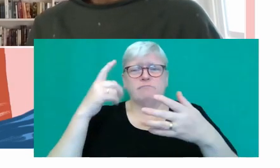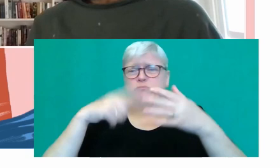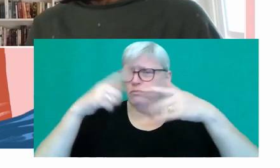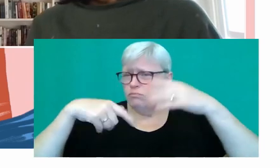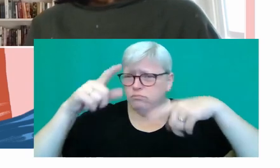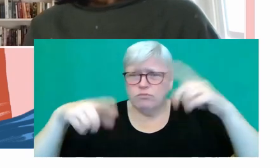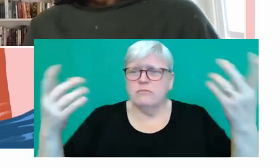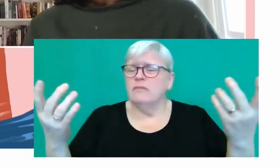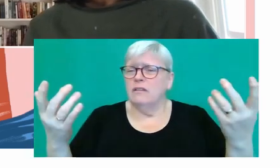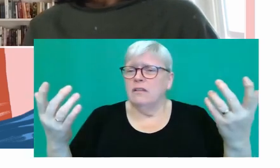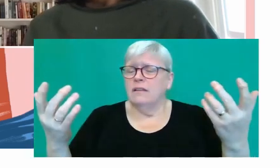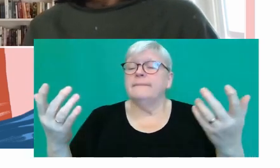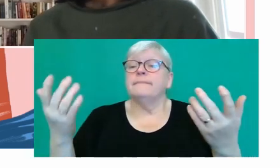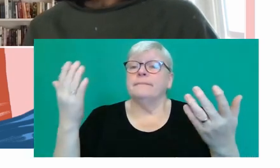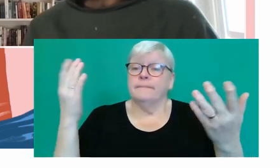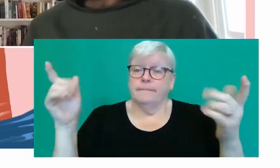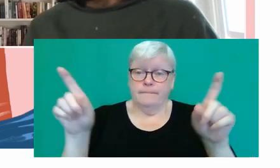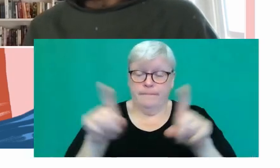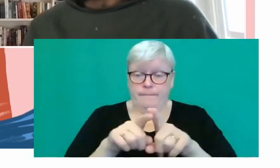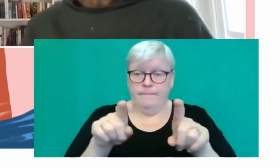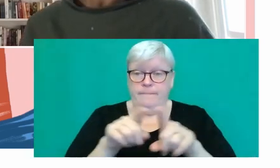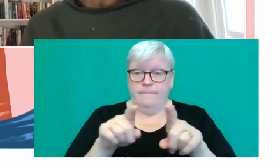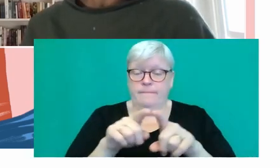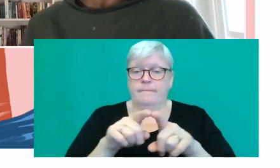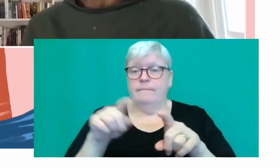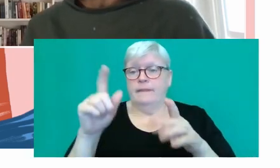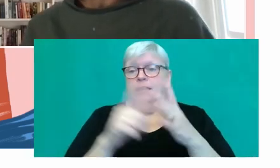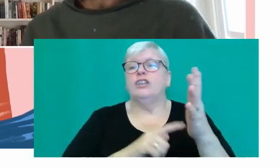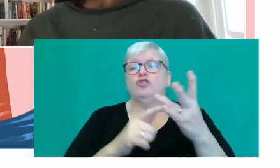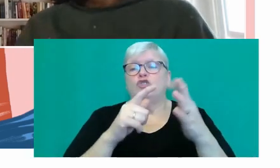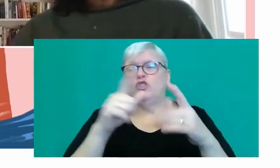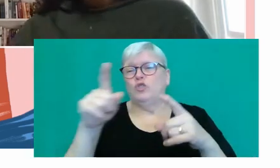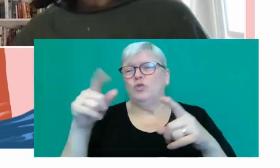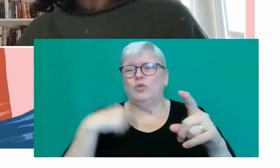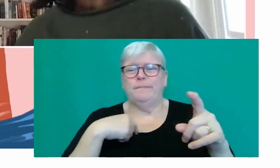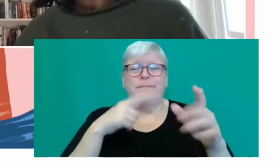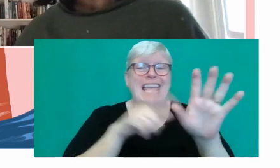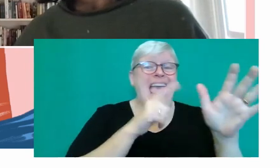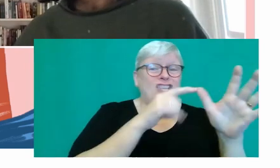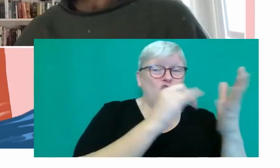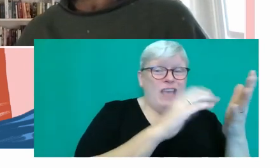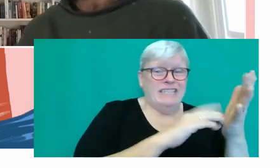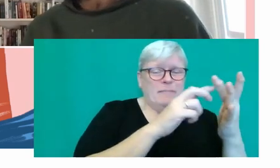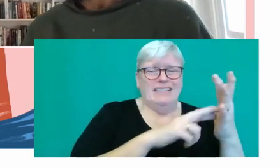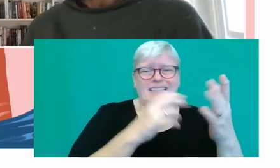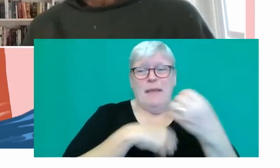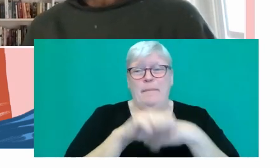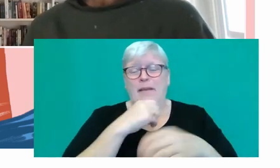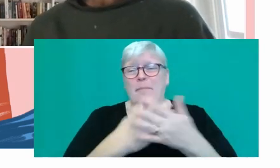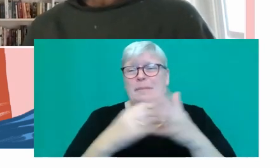It's also how the protagonist, Joe and Yasmin, grapple with our identities or mature into those identities.